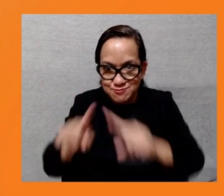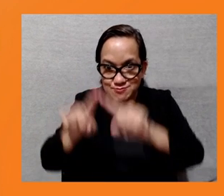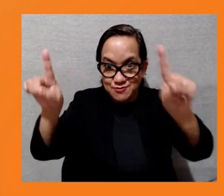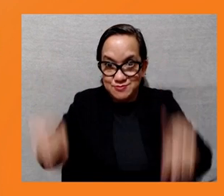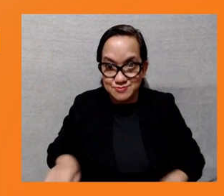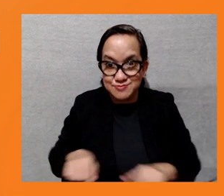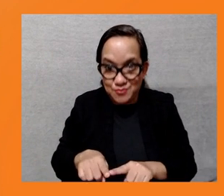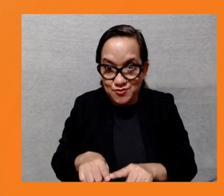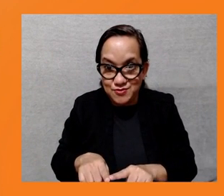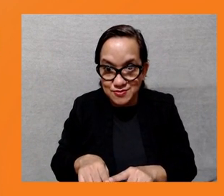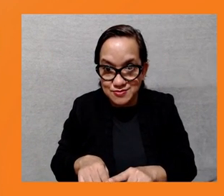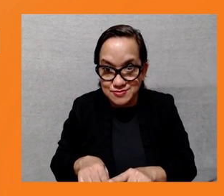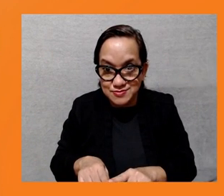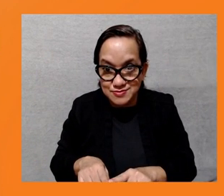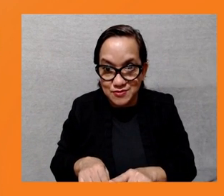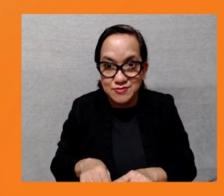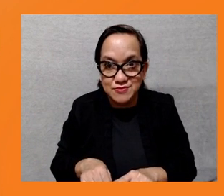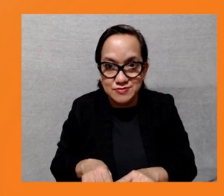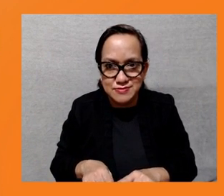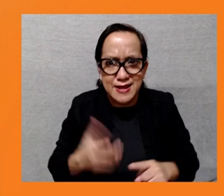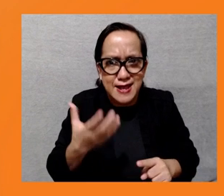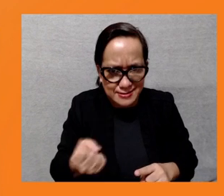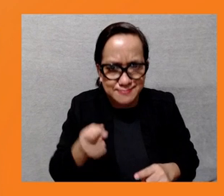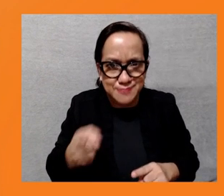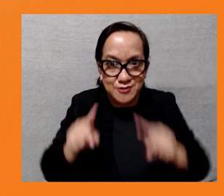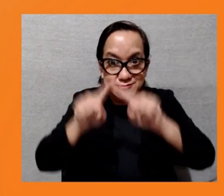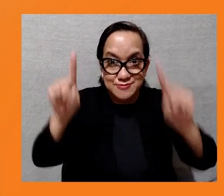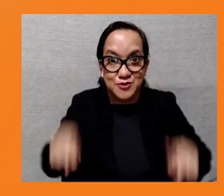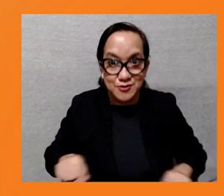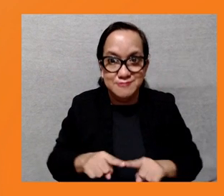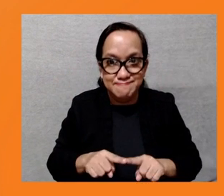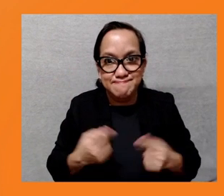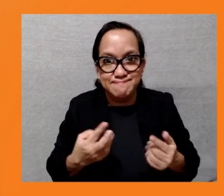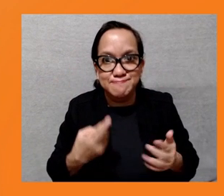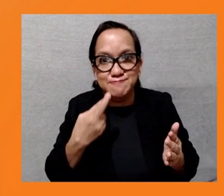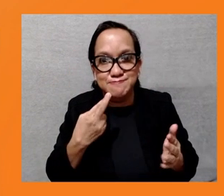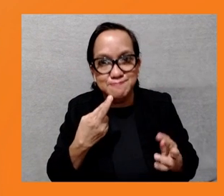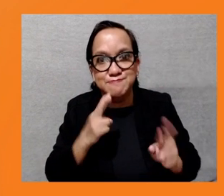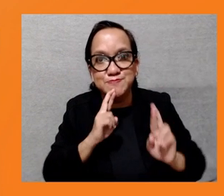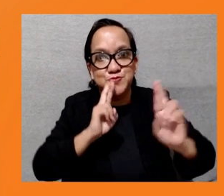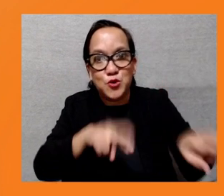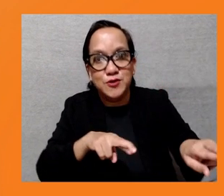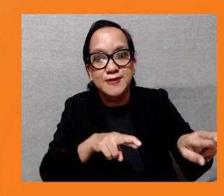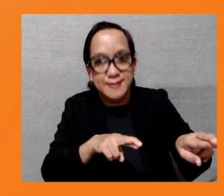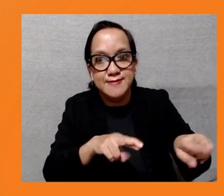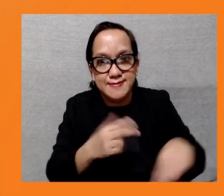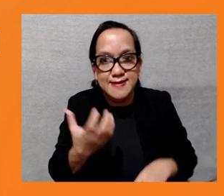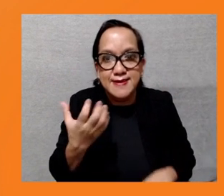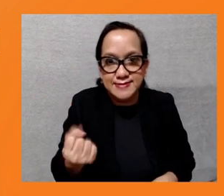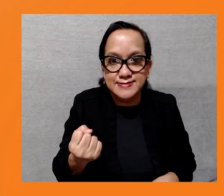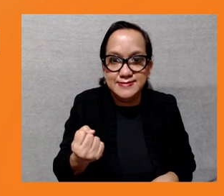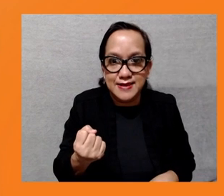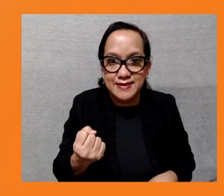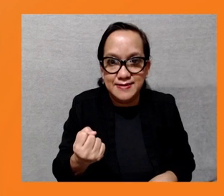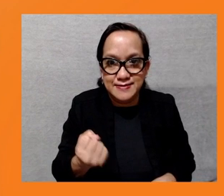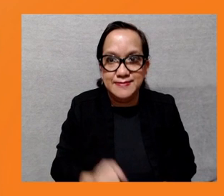and the report was not even presented by the expert himself, but by an OSPF representative, which is hired by